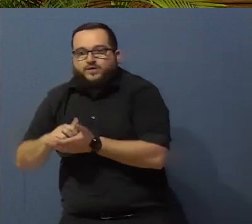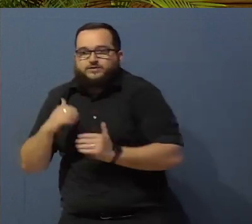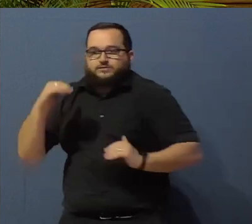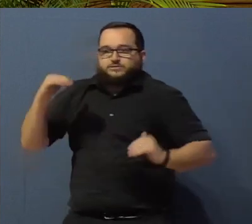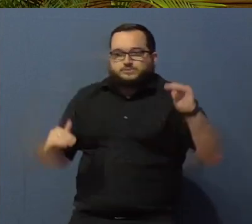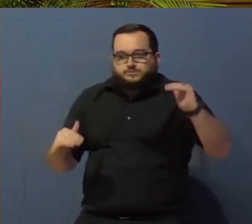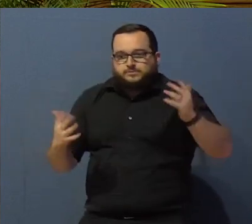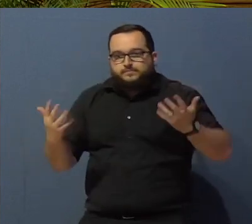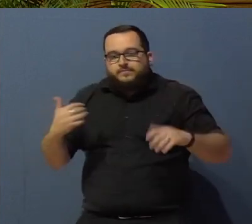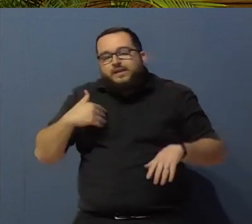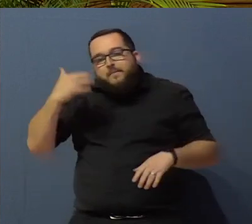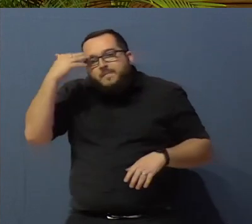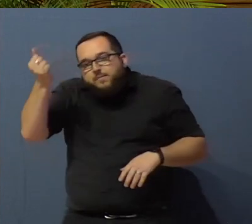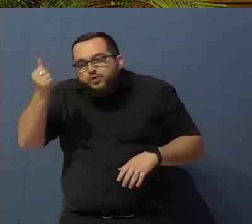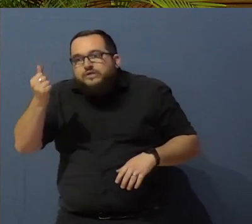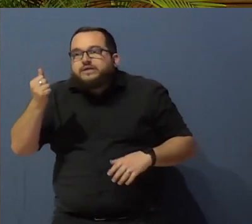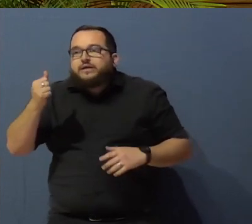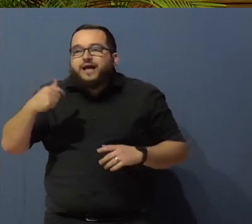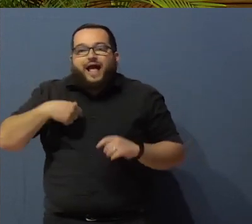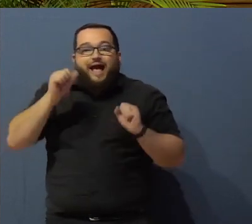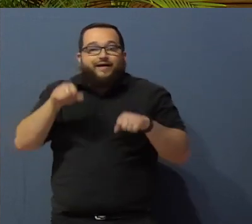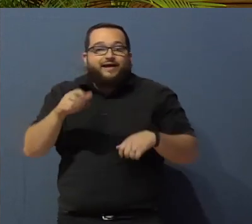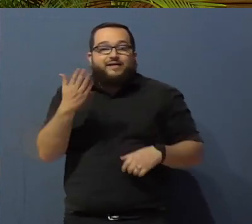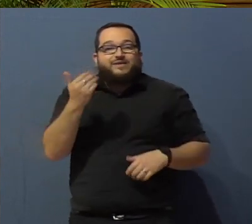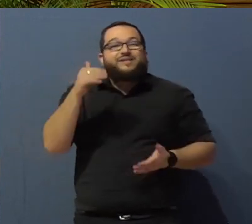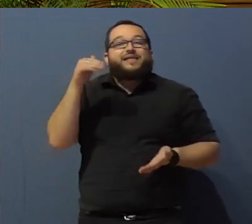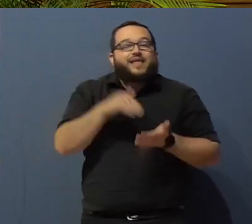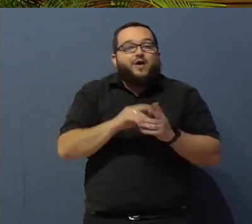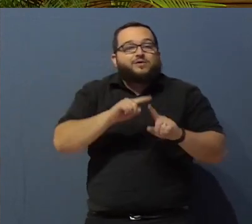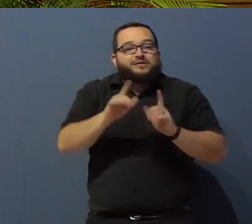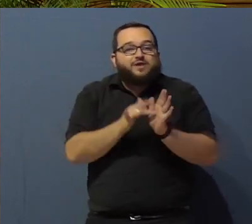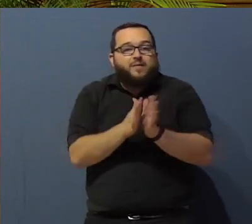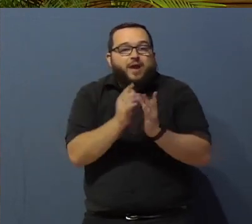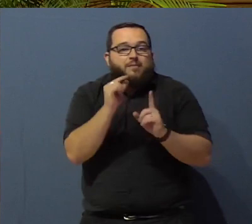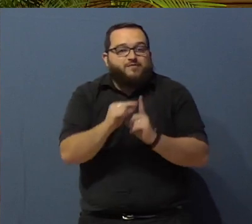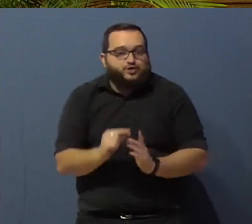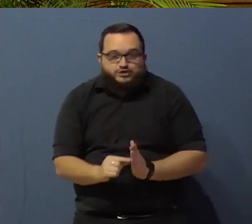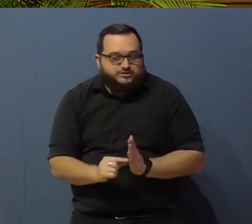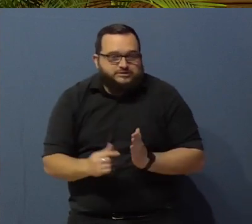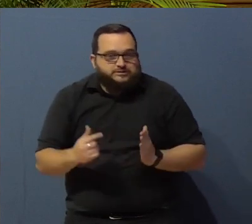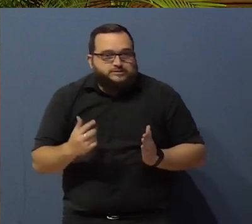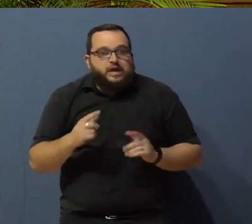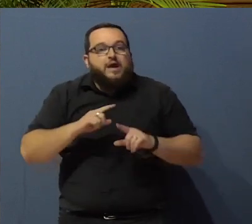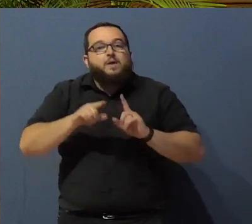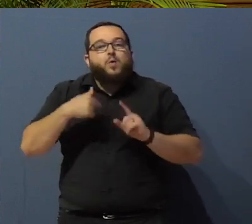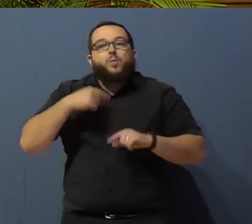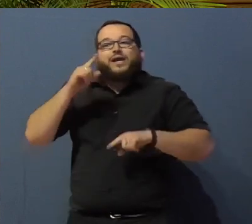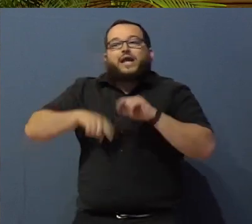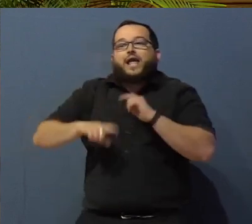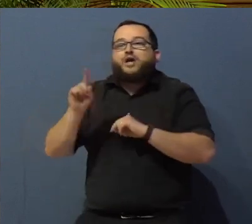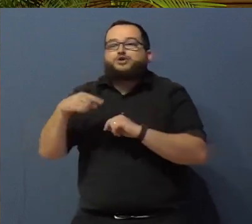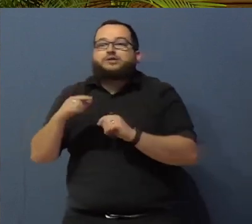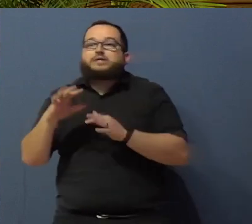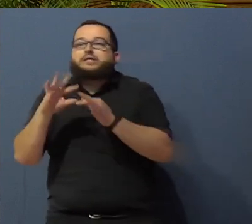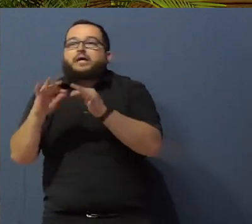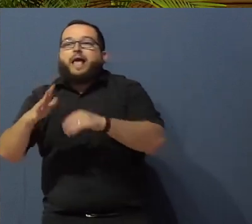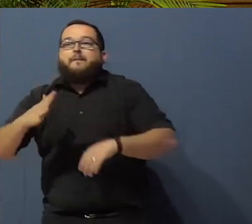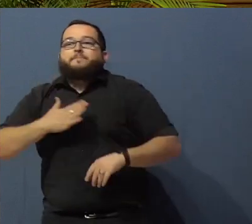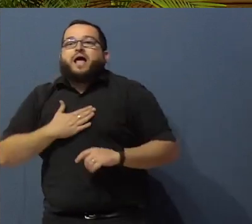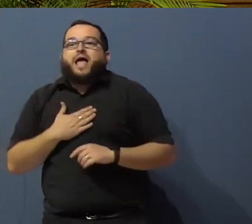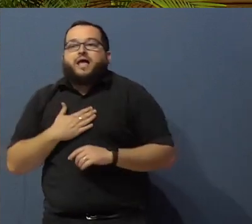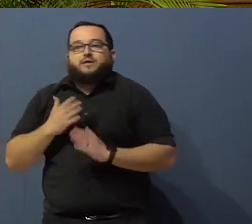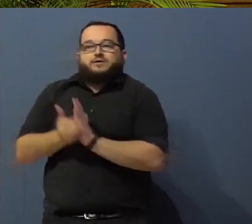Memory, as I can remember, do 15,000 verses. But we don't know how to market our gifts. There was a band.